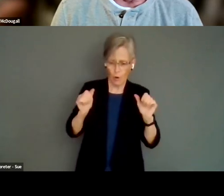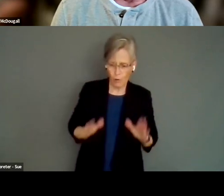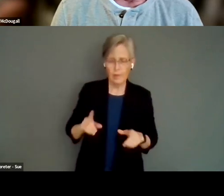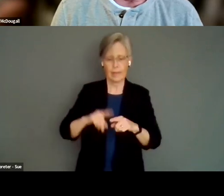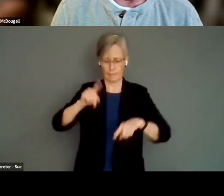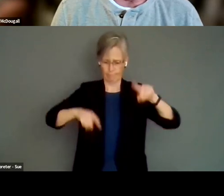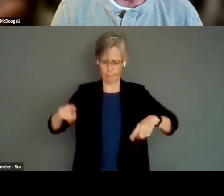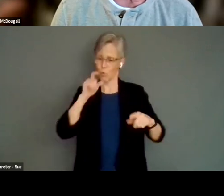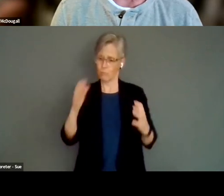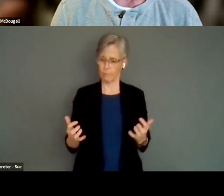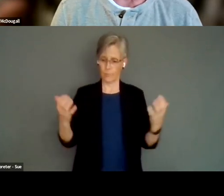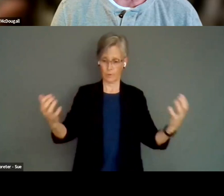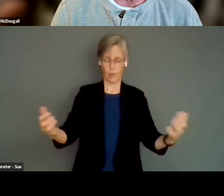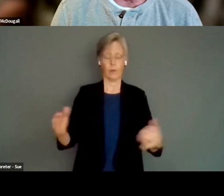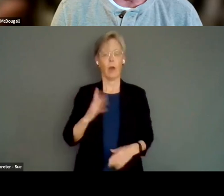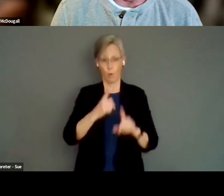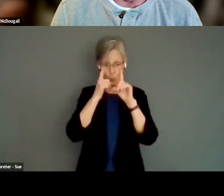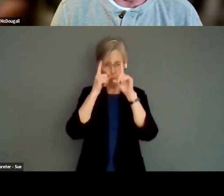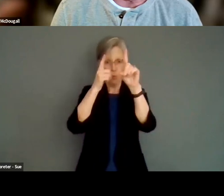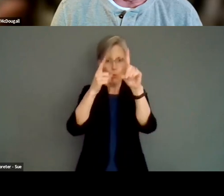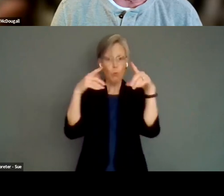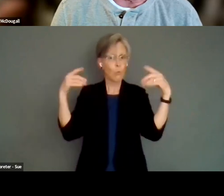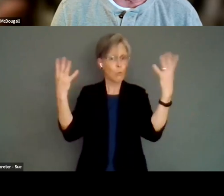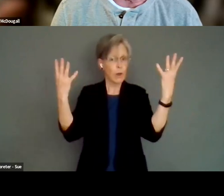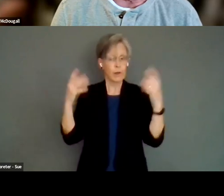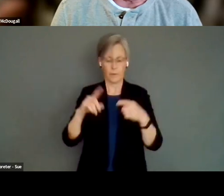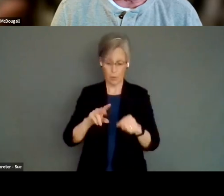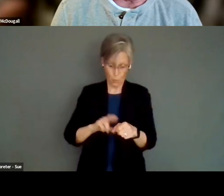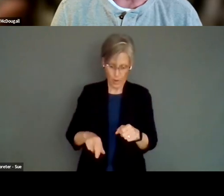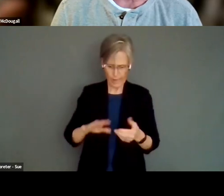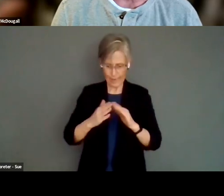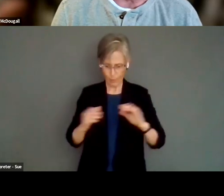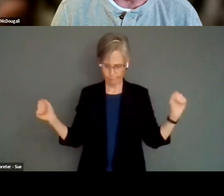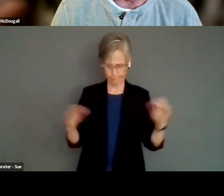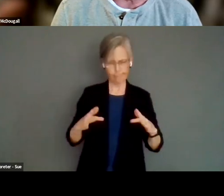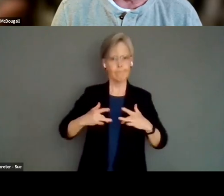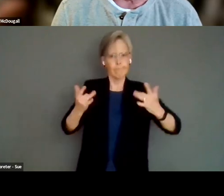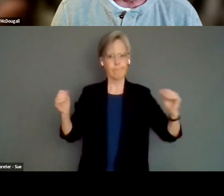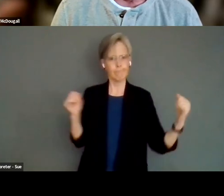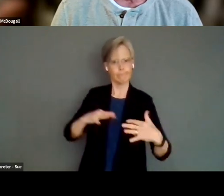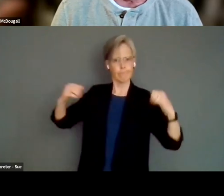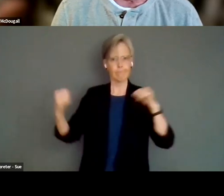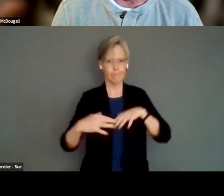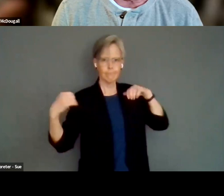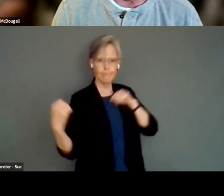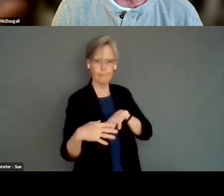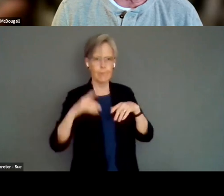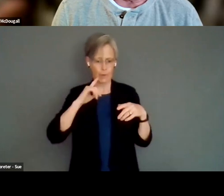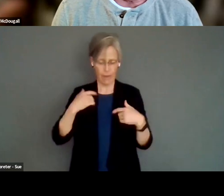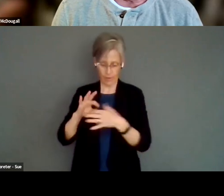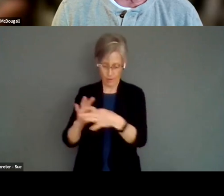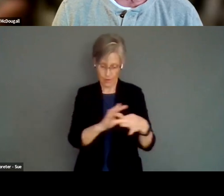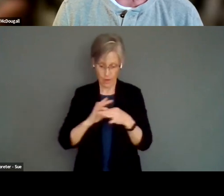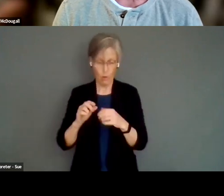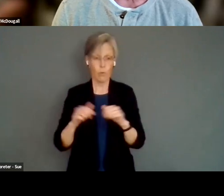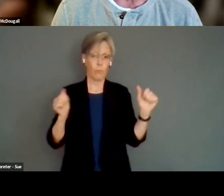our aim is to enliven Regina's downtown core and activate connections between performing artists